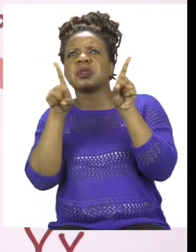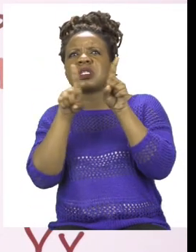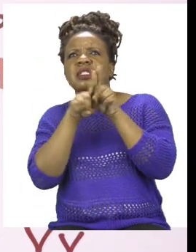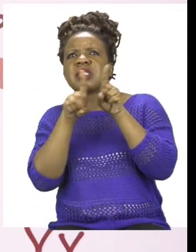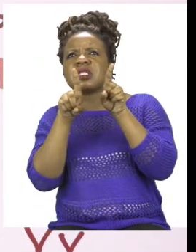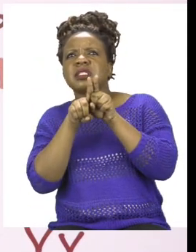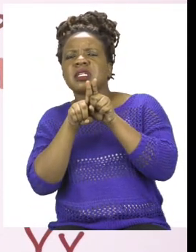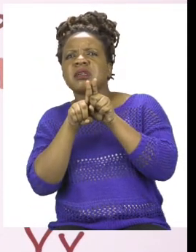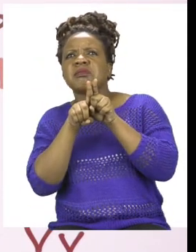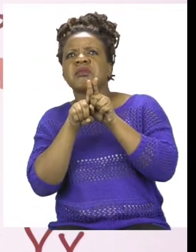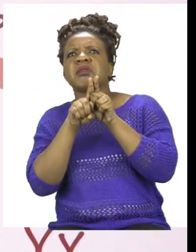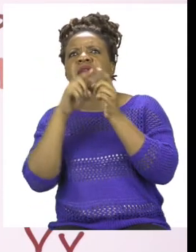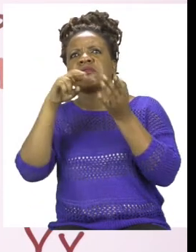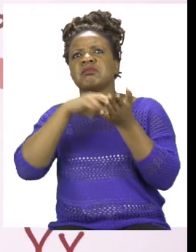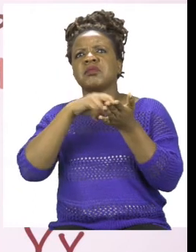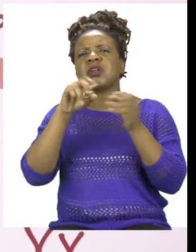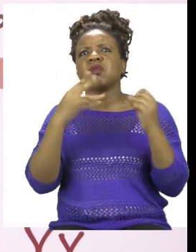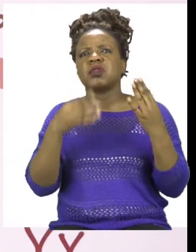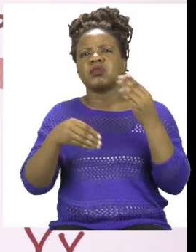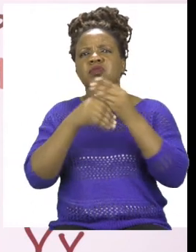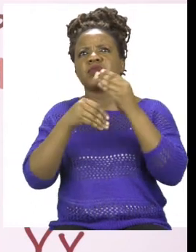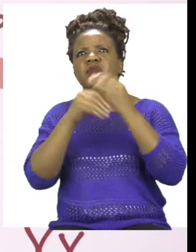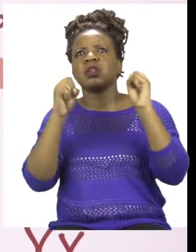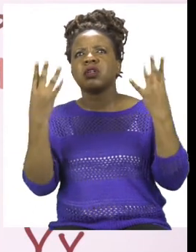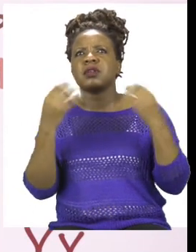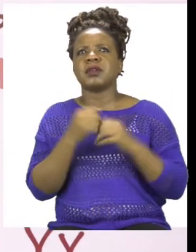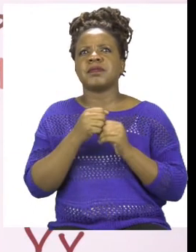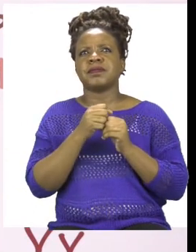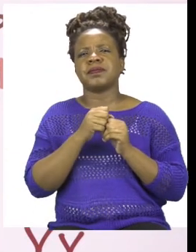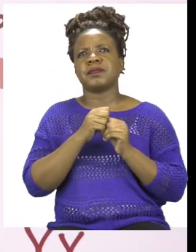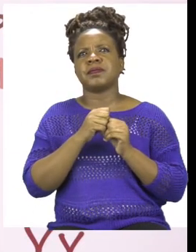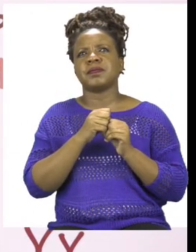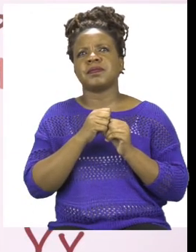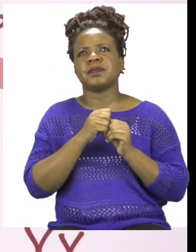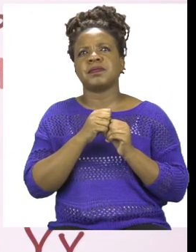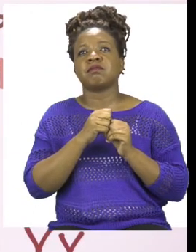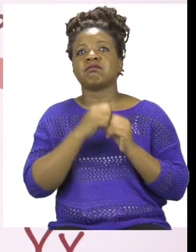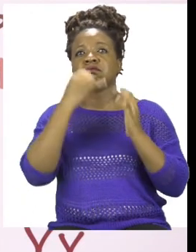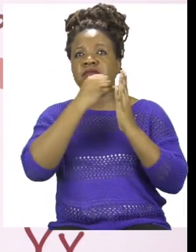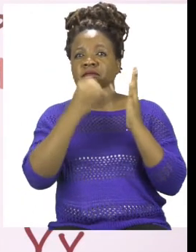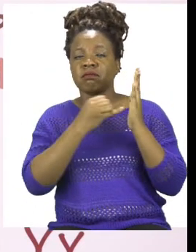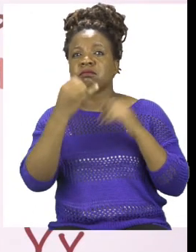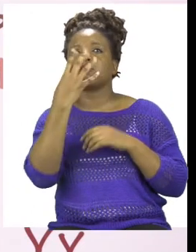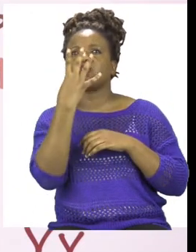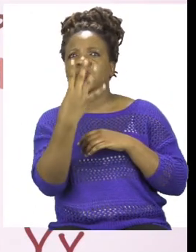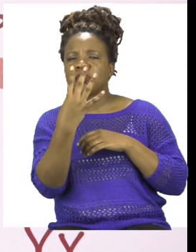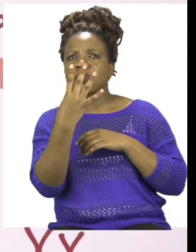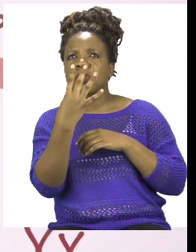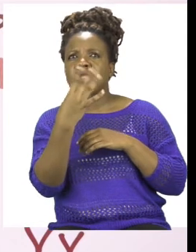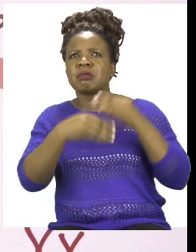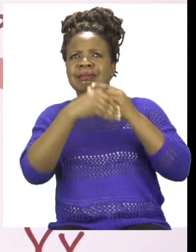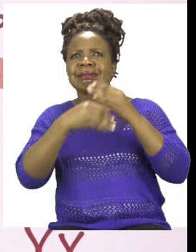the dance has all the way up to the end. Because we know that art has 4